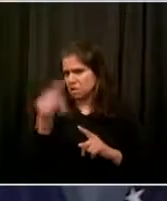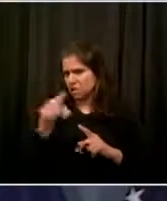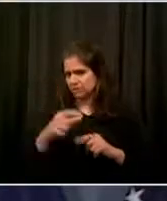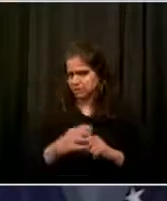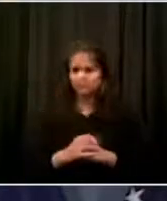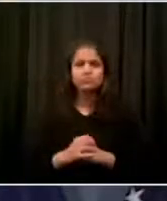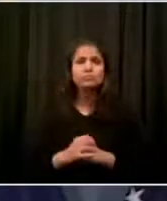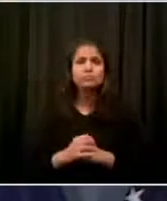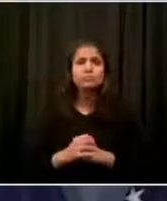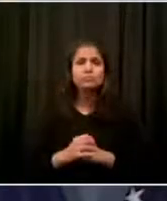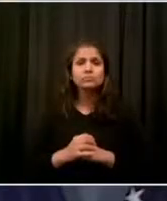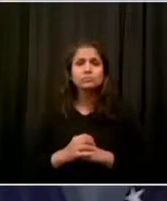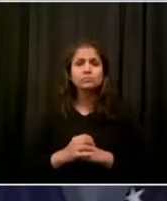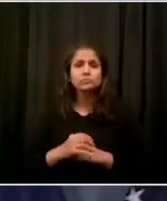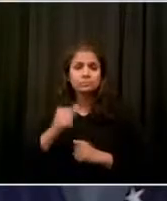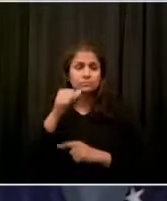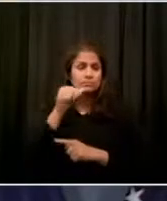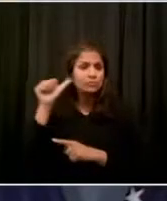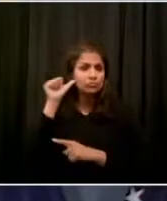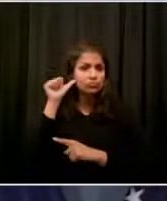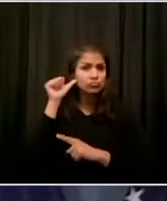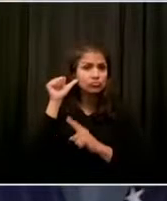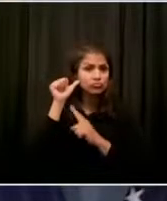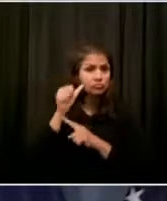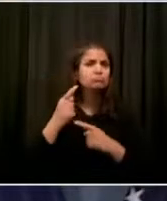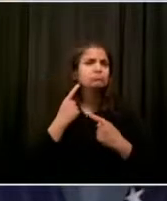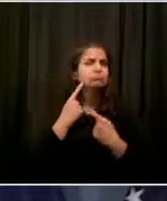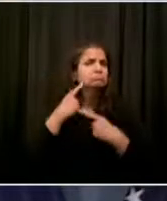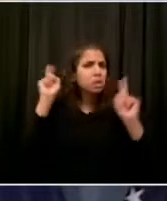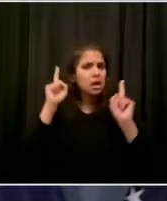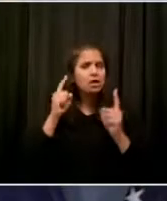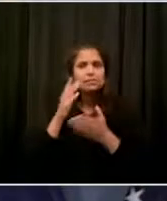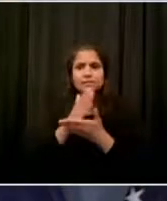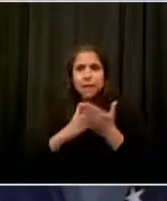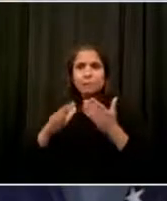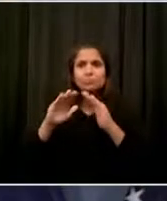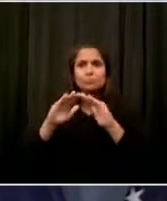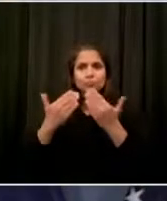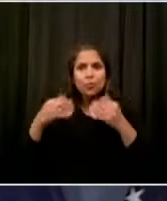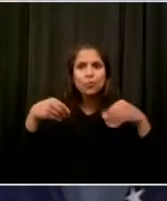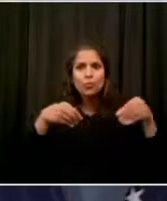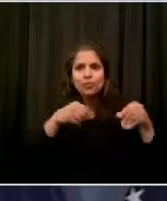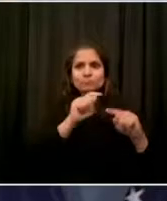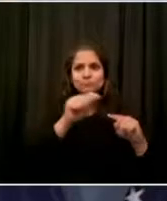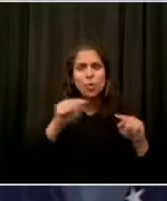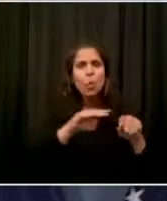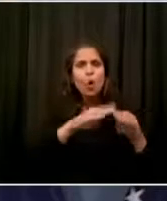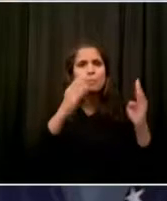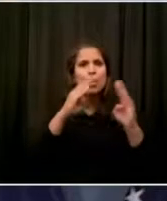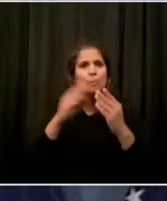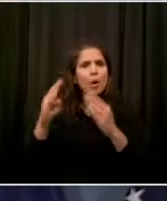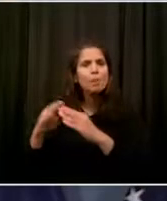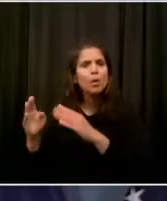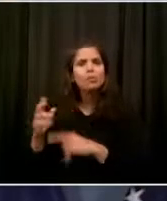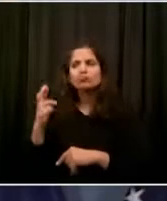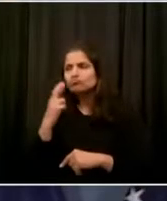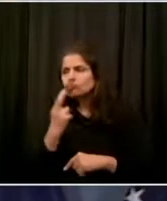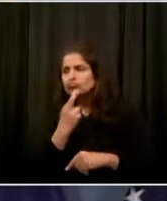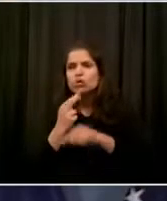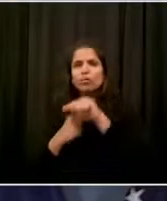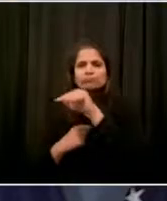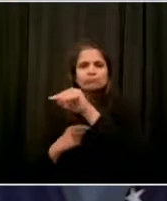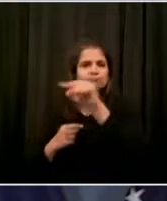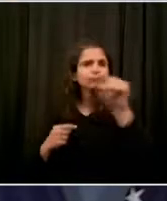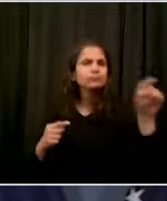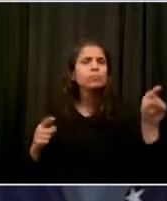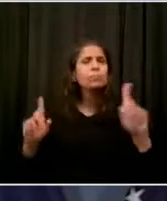popular retail stores and some of the most popular shopping districts remain covered in plywood because of vandalism and looting that happened well over a week